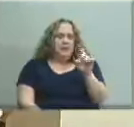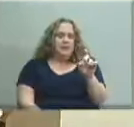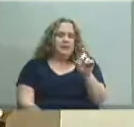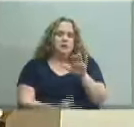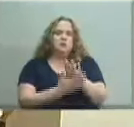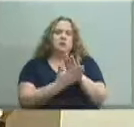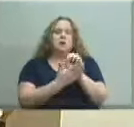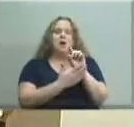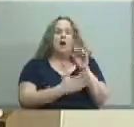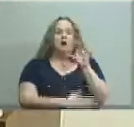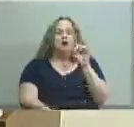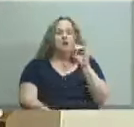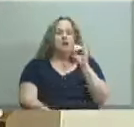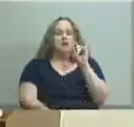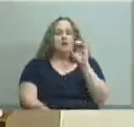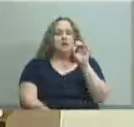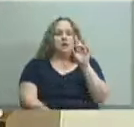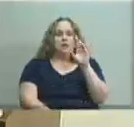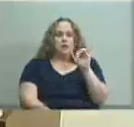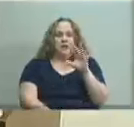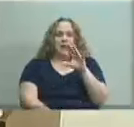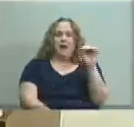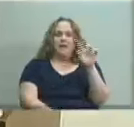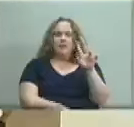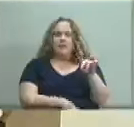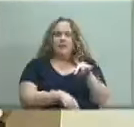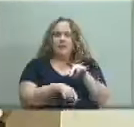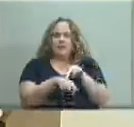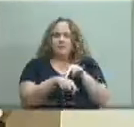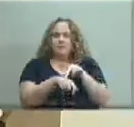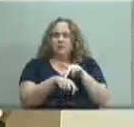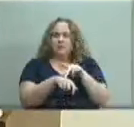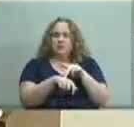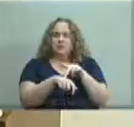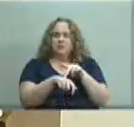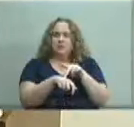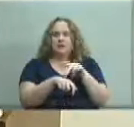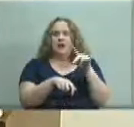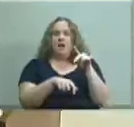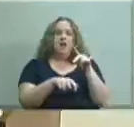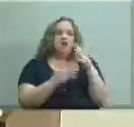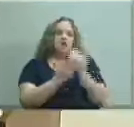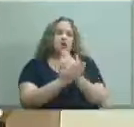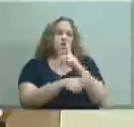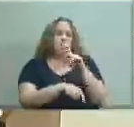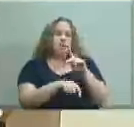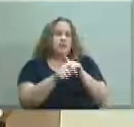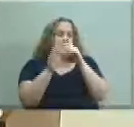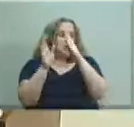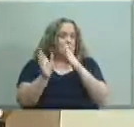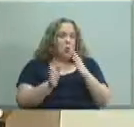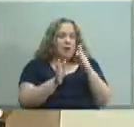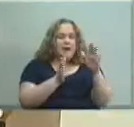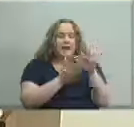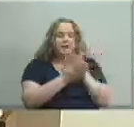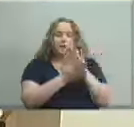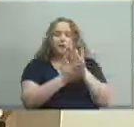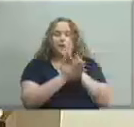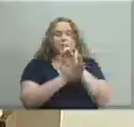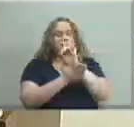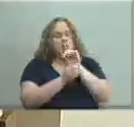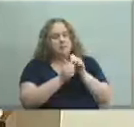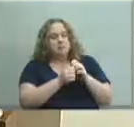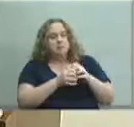has a new principal this year ken moeller and um he has organized the school which has been growing rapidly